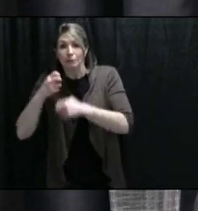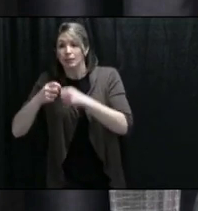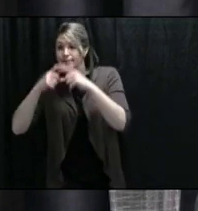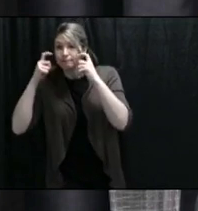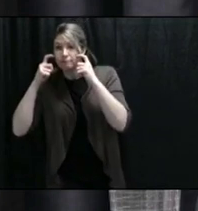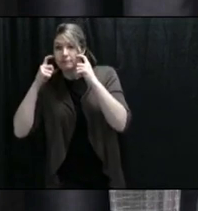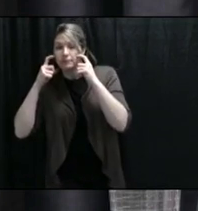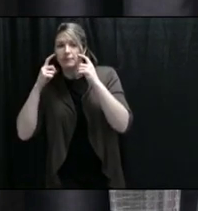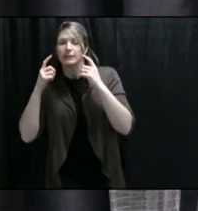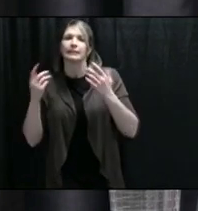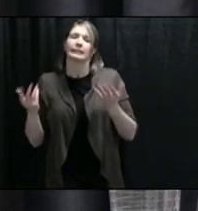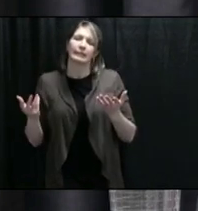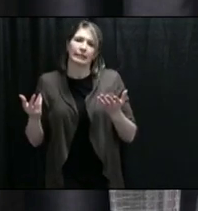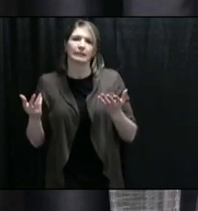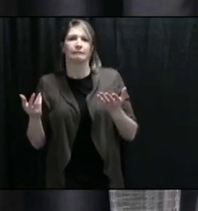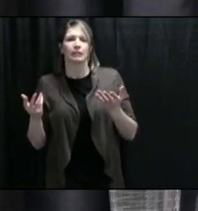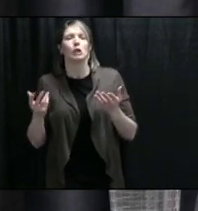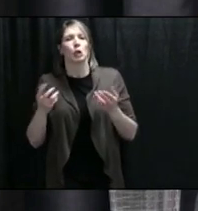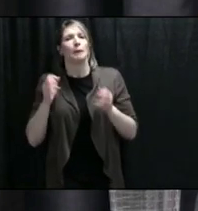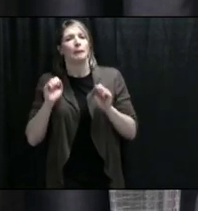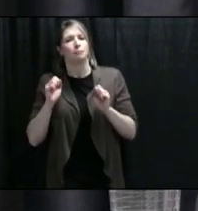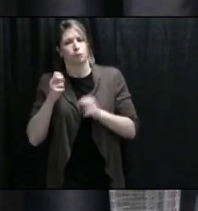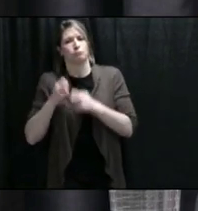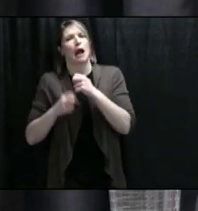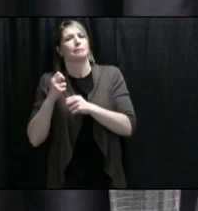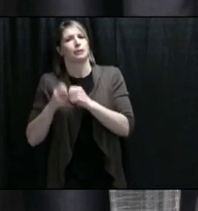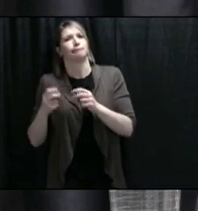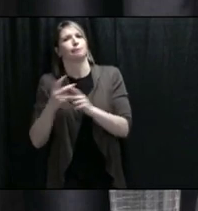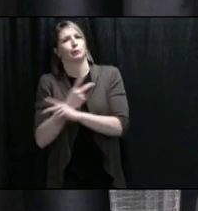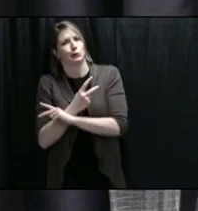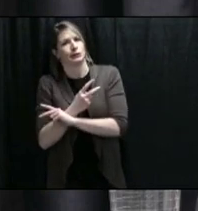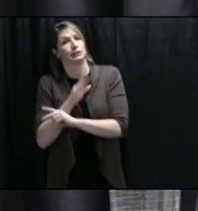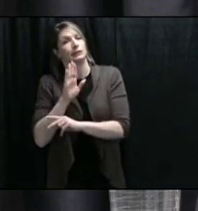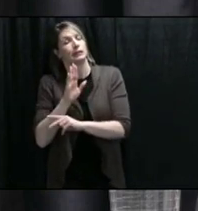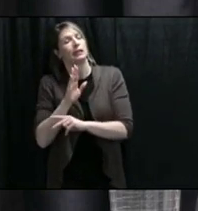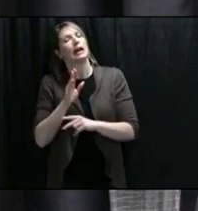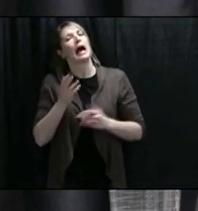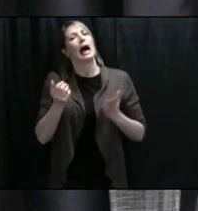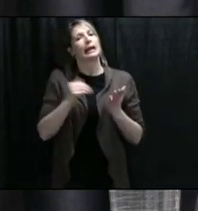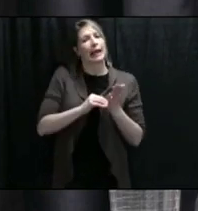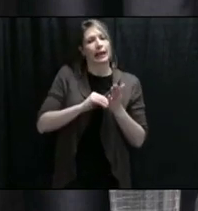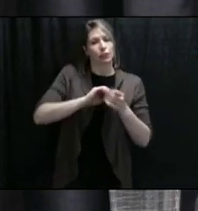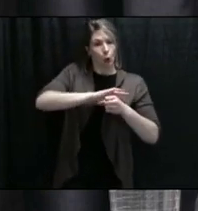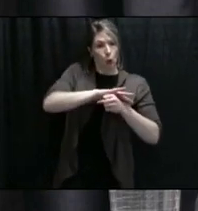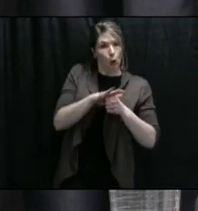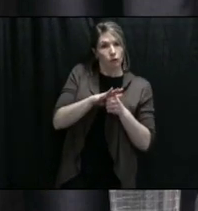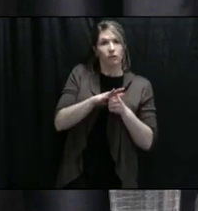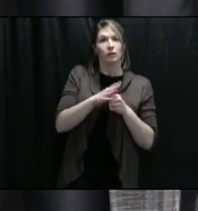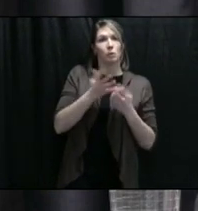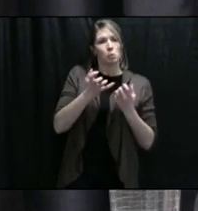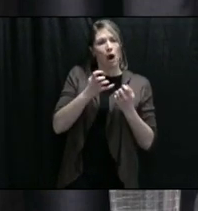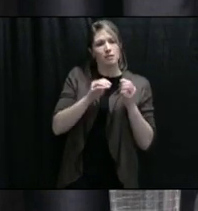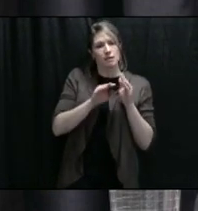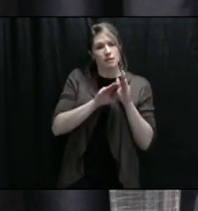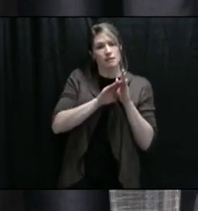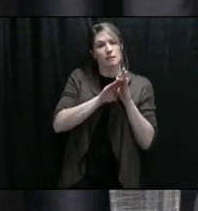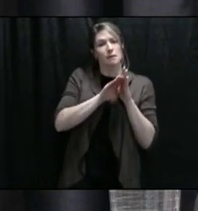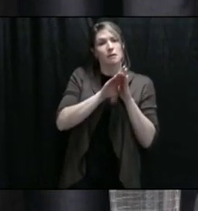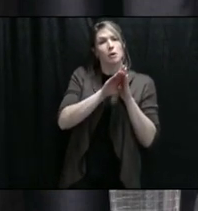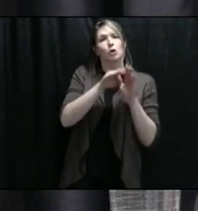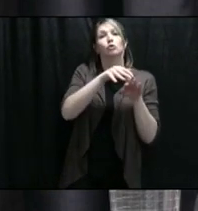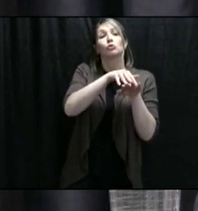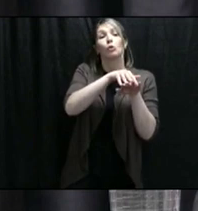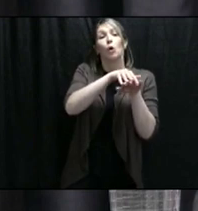the longer we can delay the arrival of that peak, the more likely we are to be able to have the supply chain piece